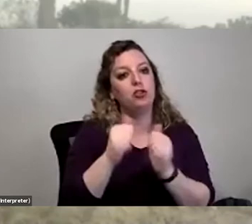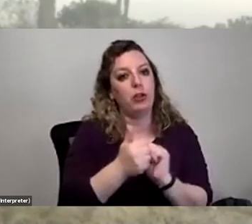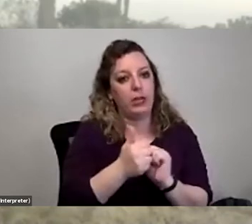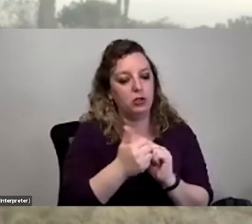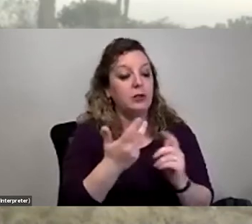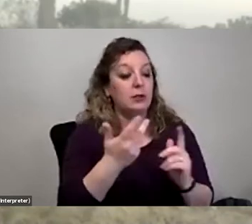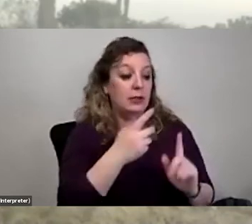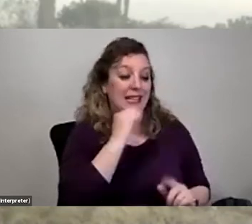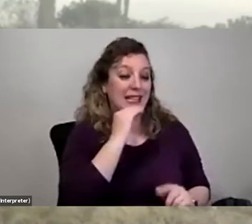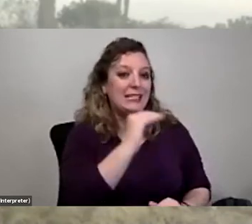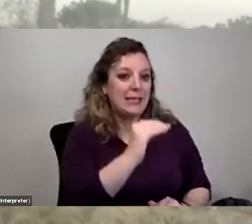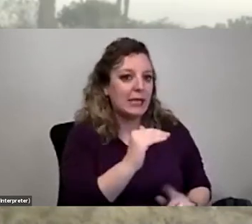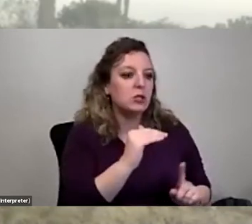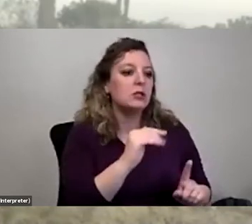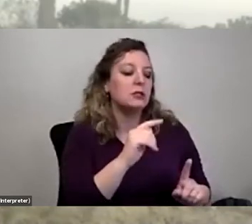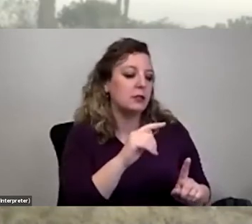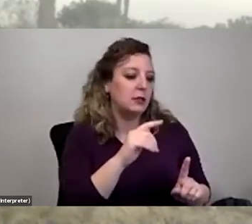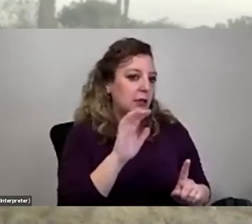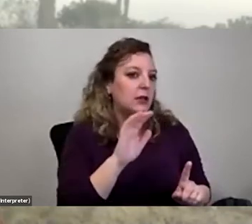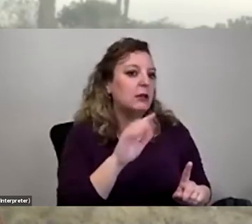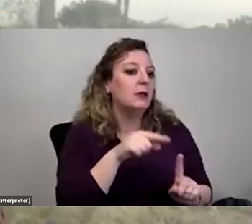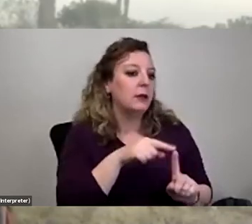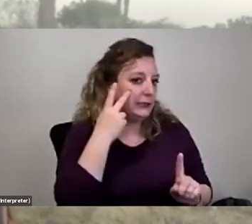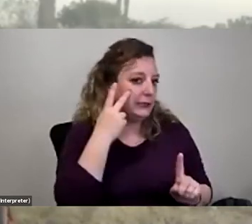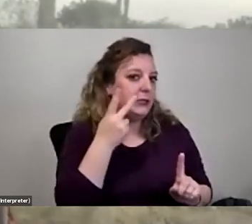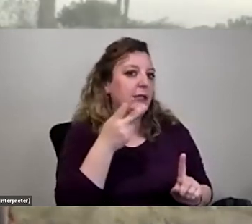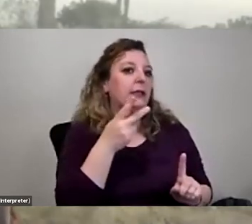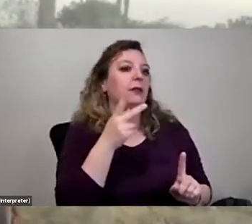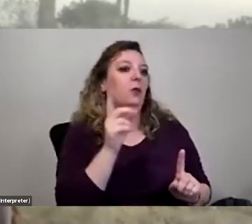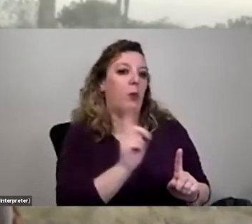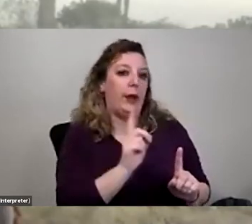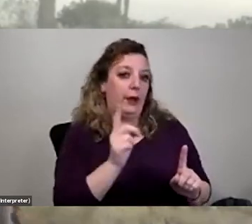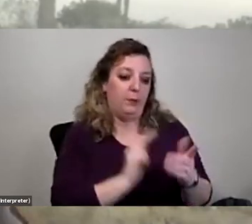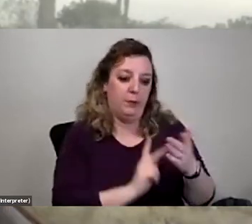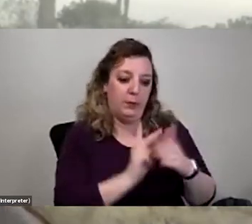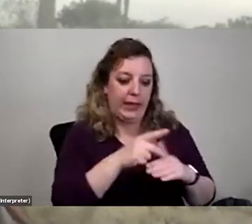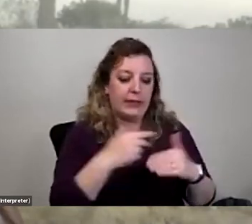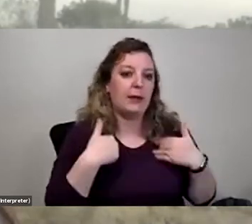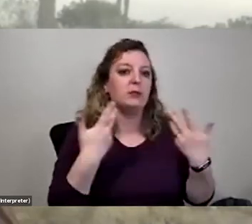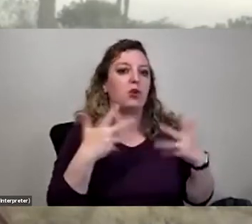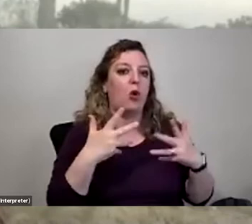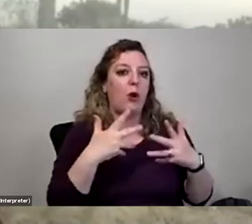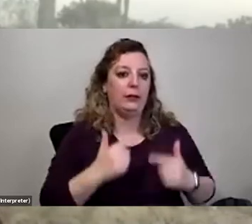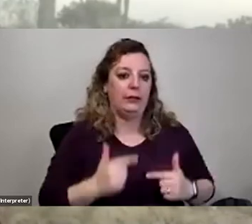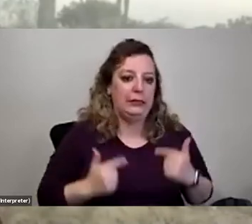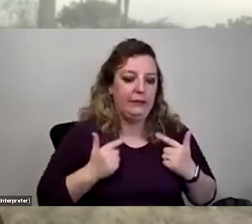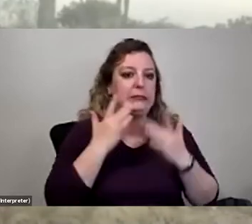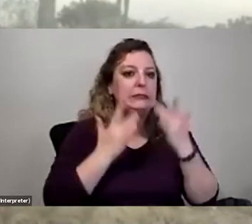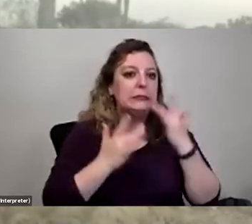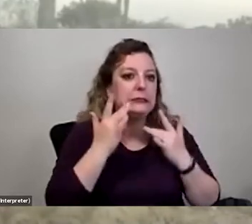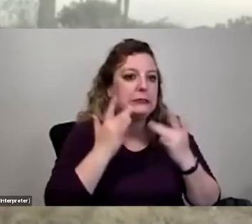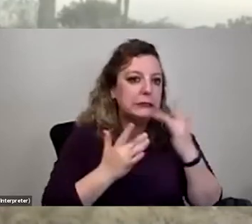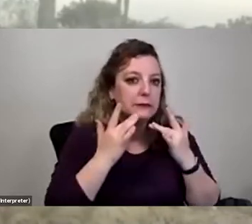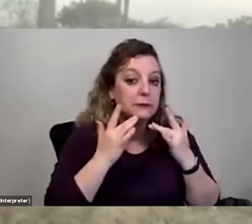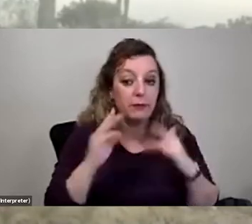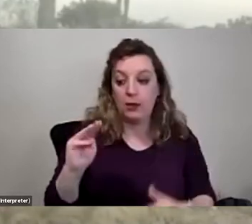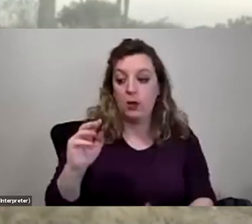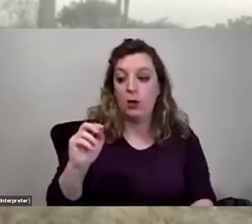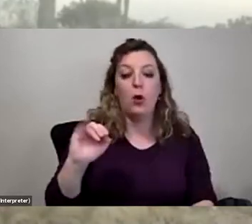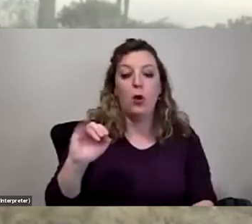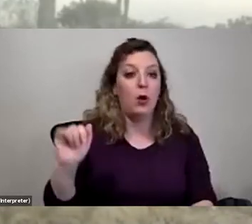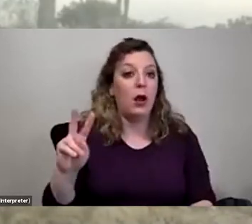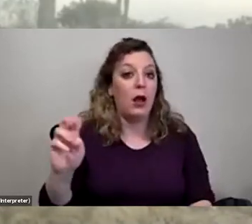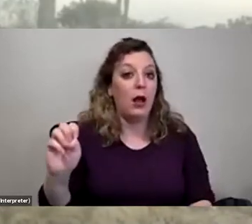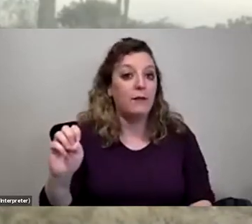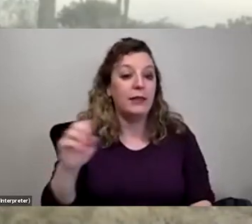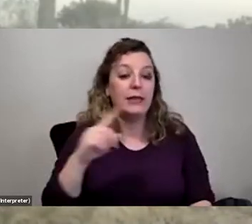where animals and plants are already kind of living at the edge of extremes. So especially in the Mojave Desert, we had